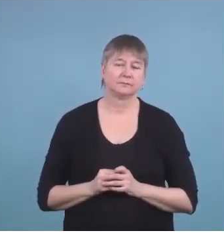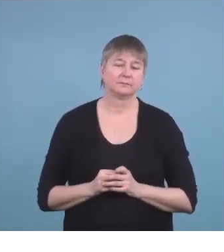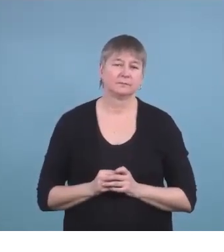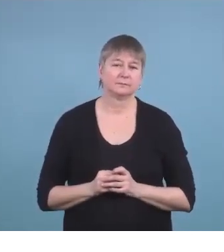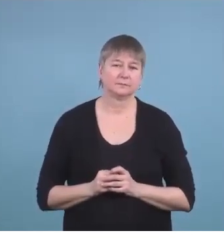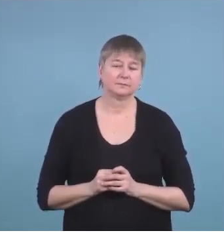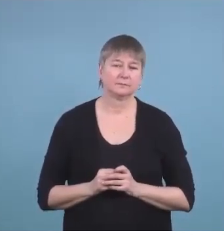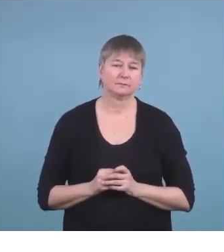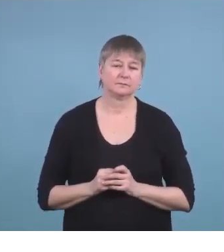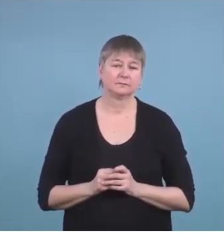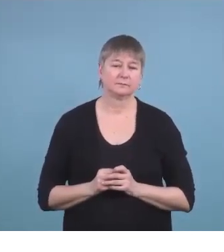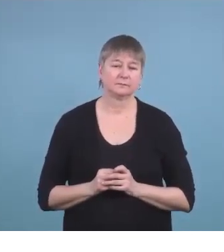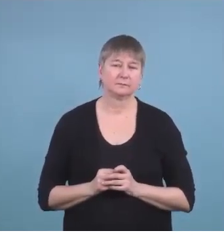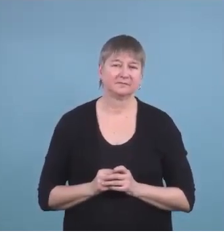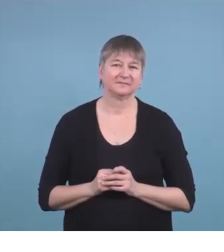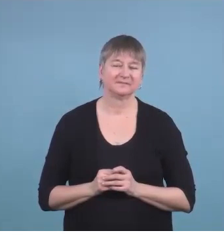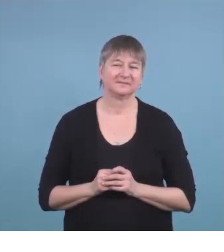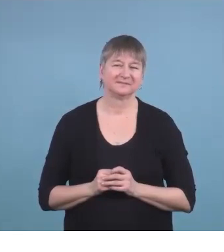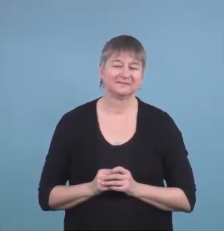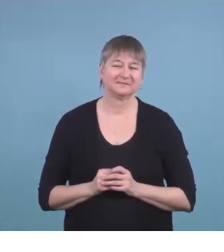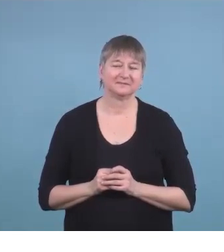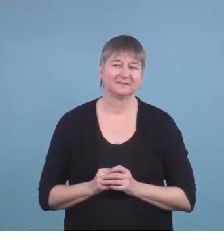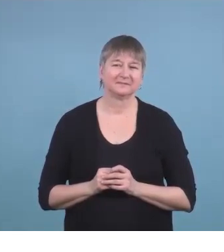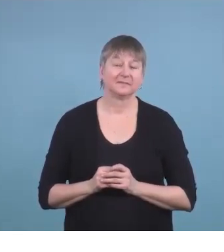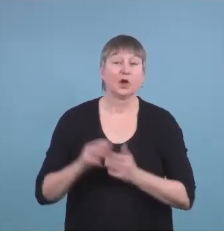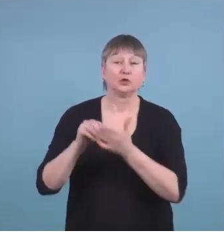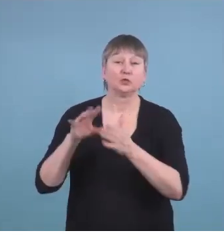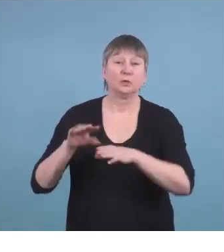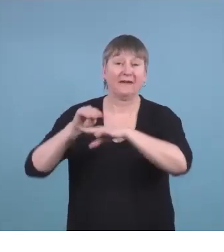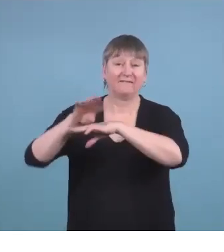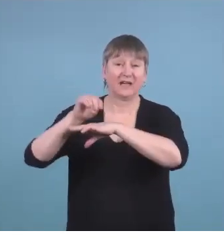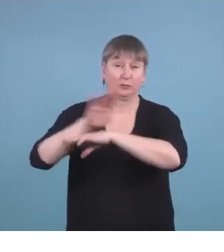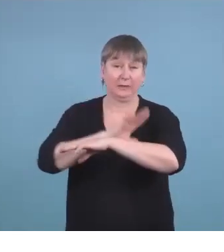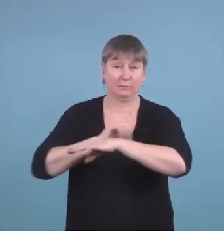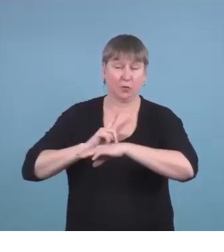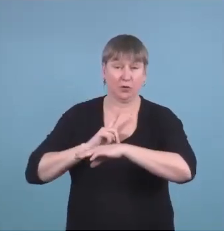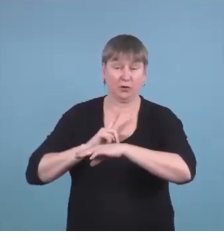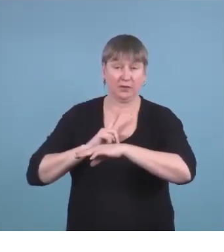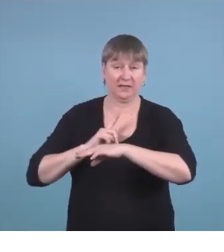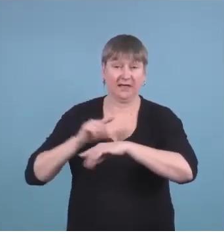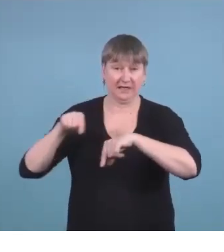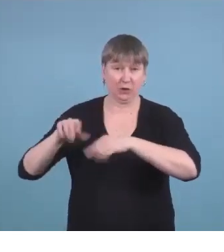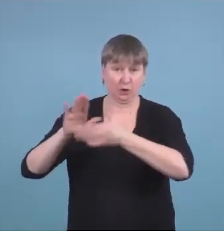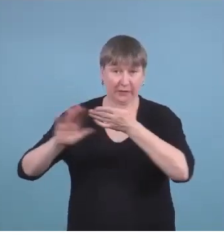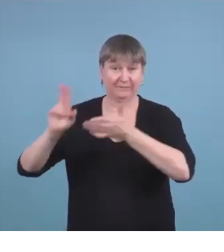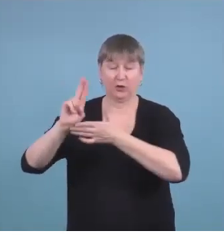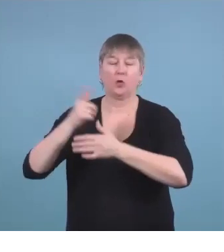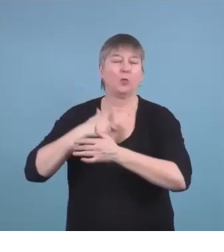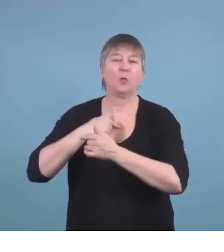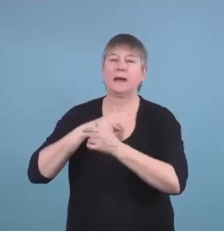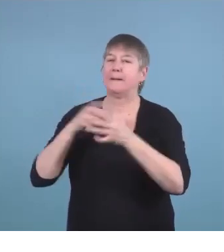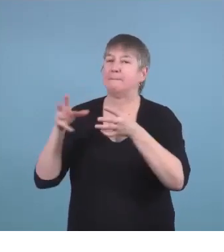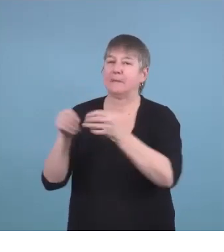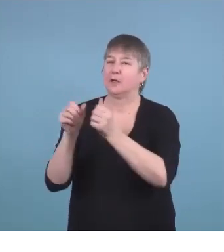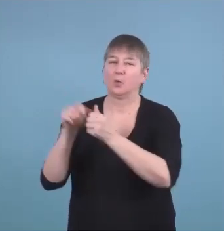We've met multiple times with the student advisory board here at our colleges and university and